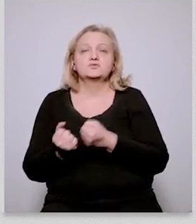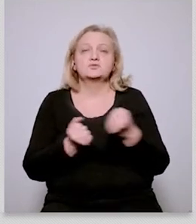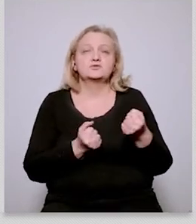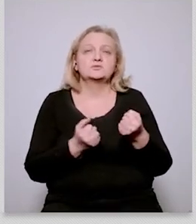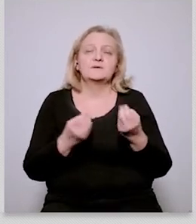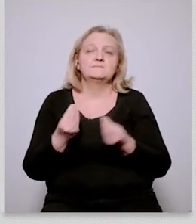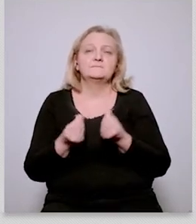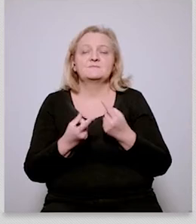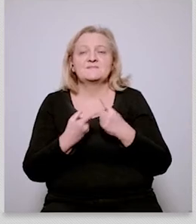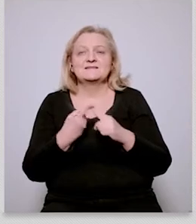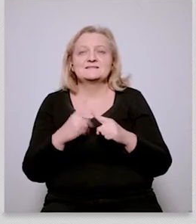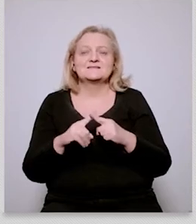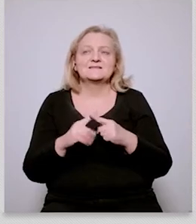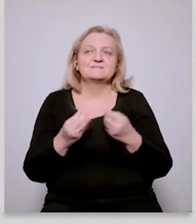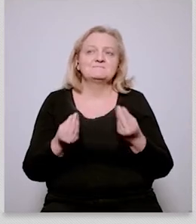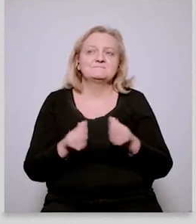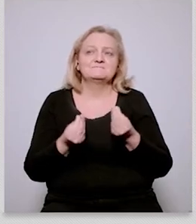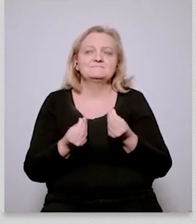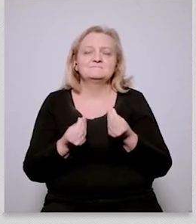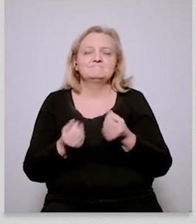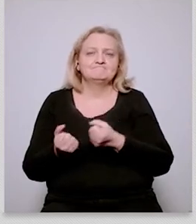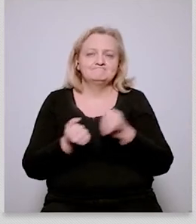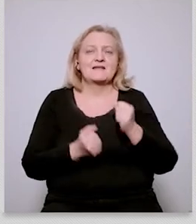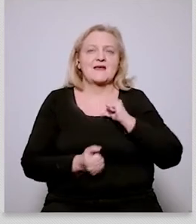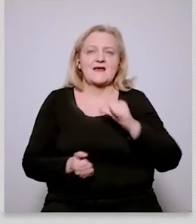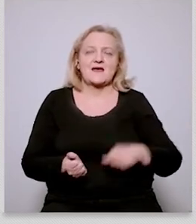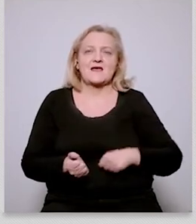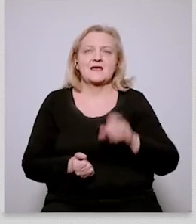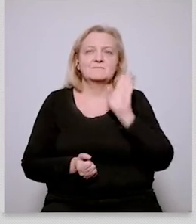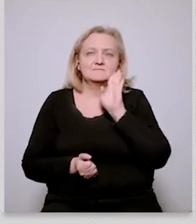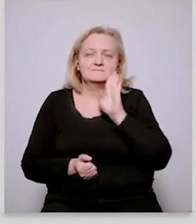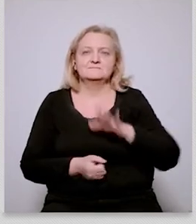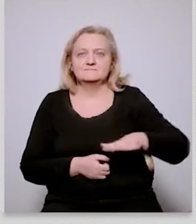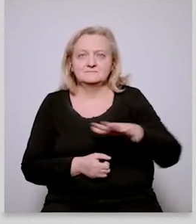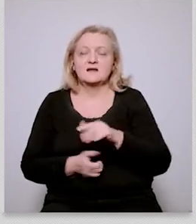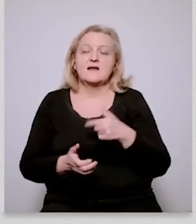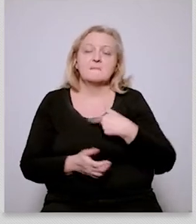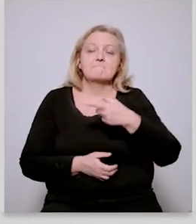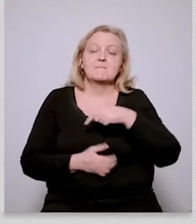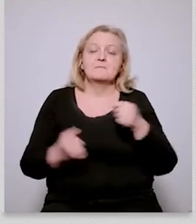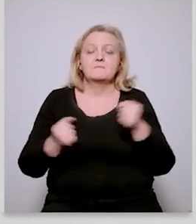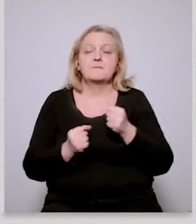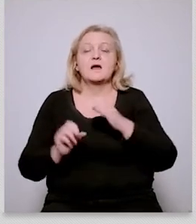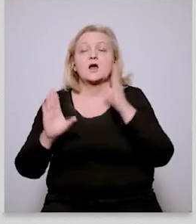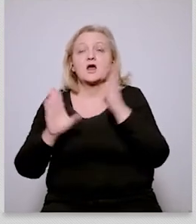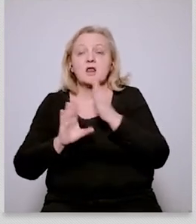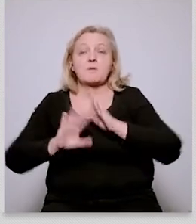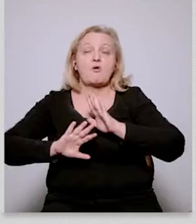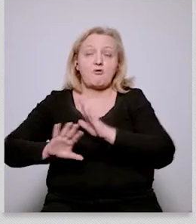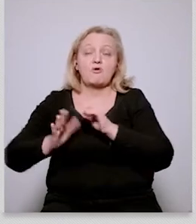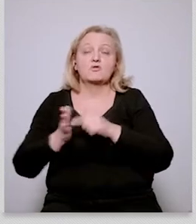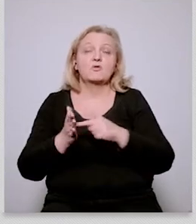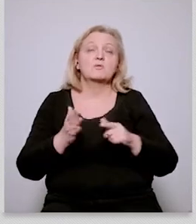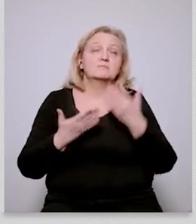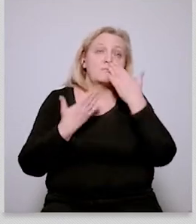as a as an elite project as a technocratic project and more to the point as a project that